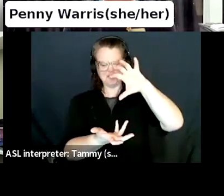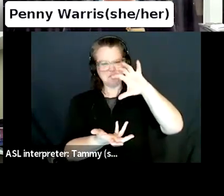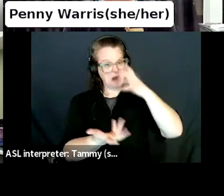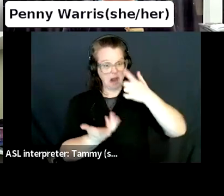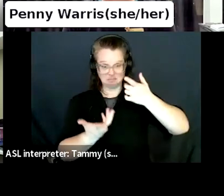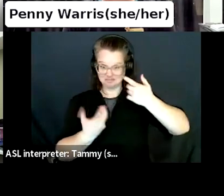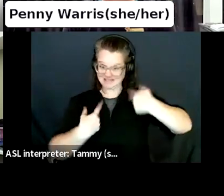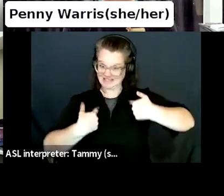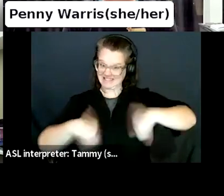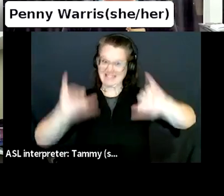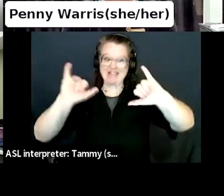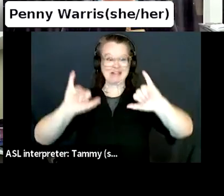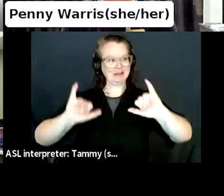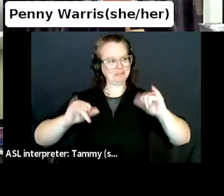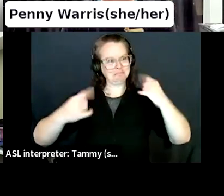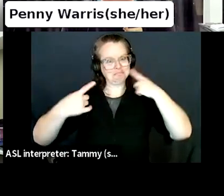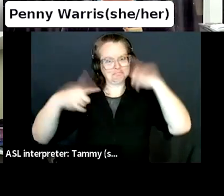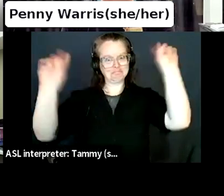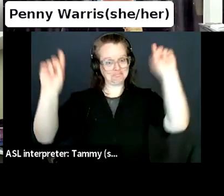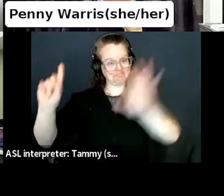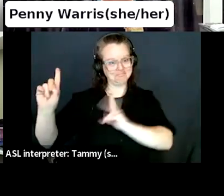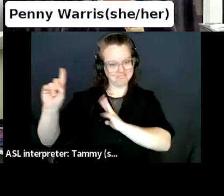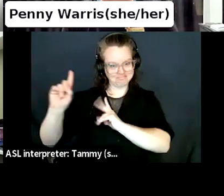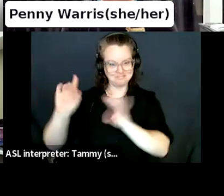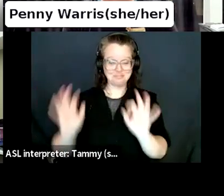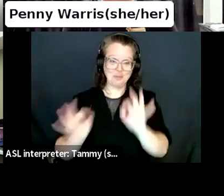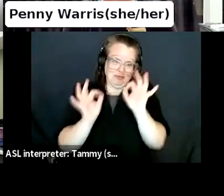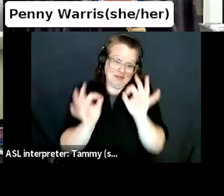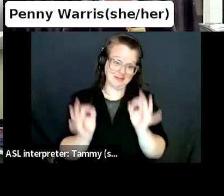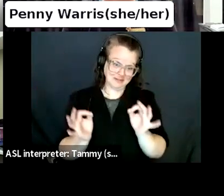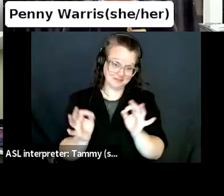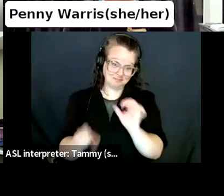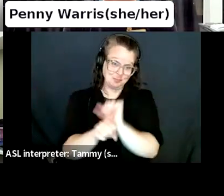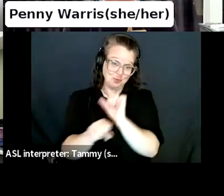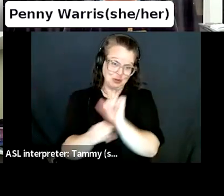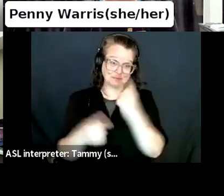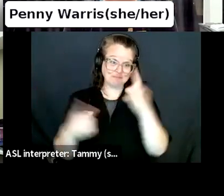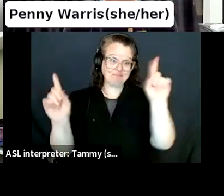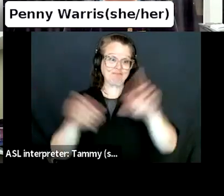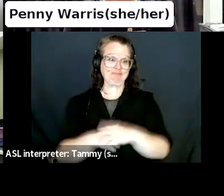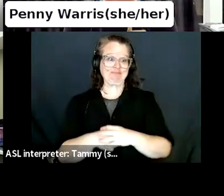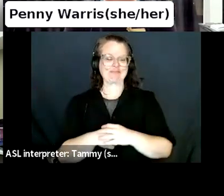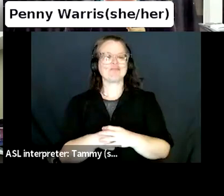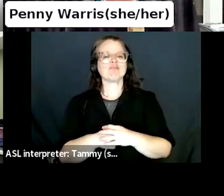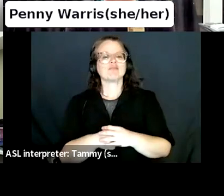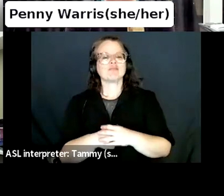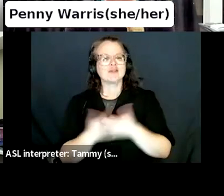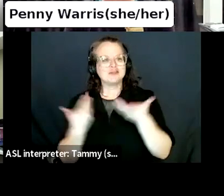going to order my screen here and I have Nina up. Hi.